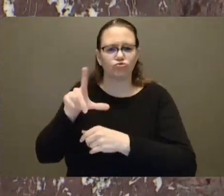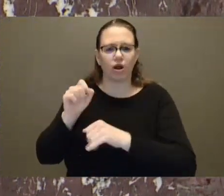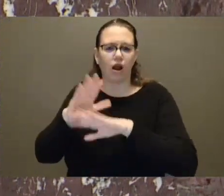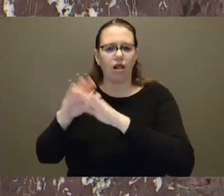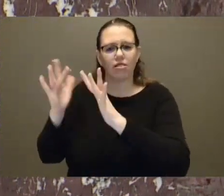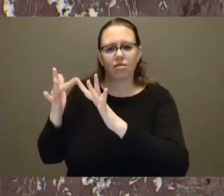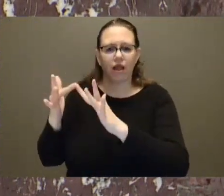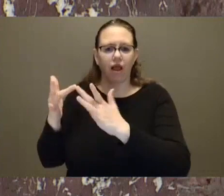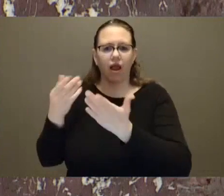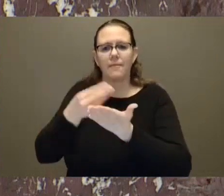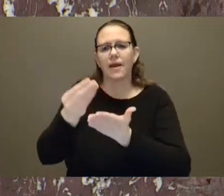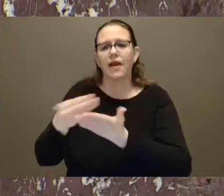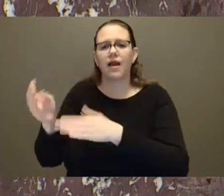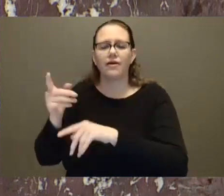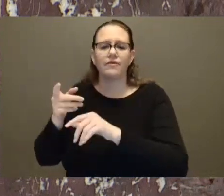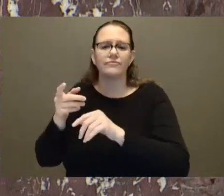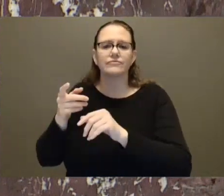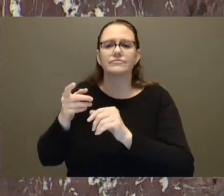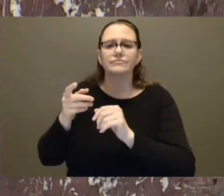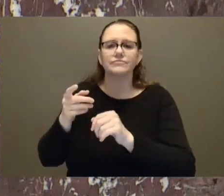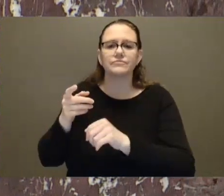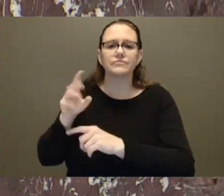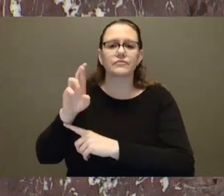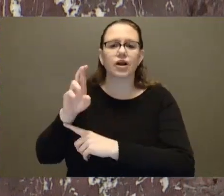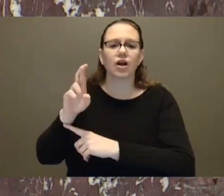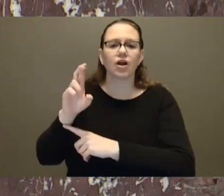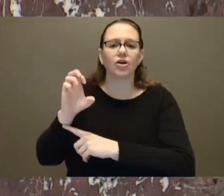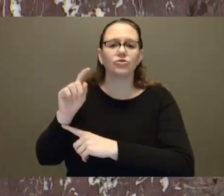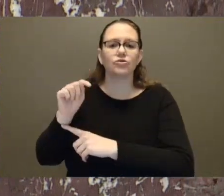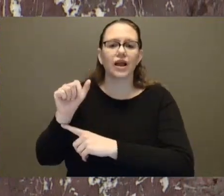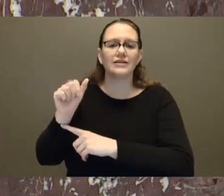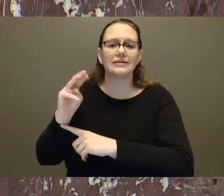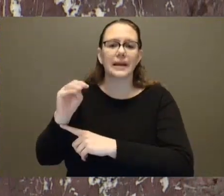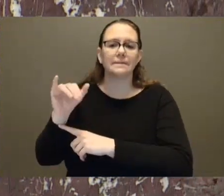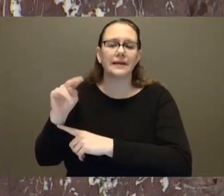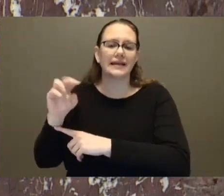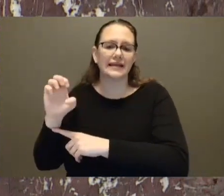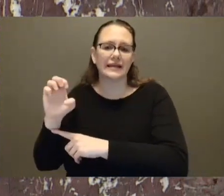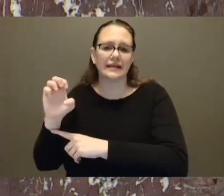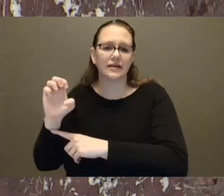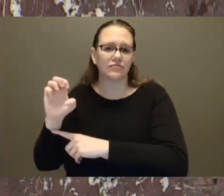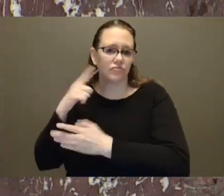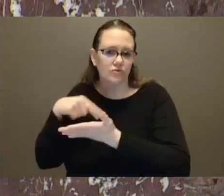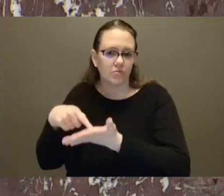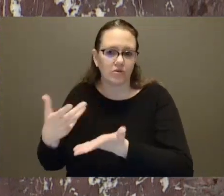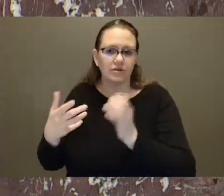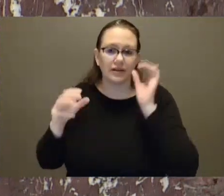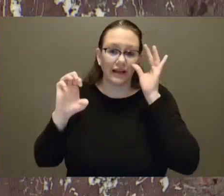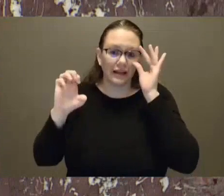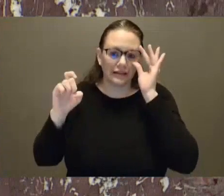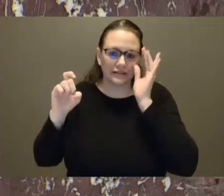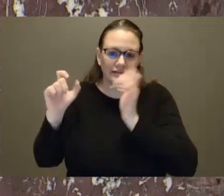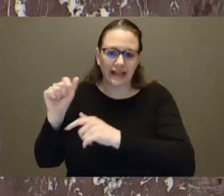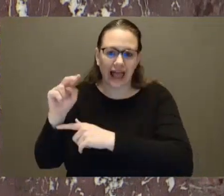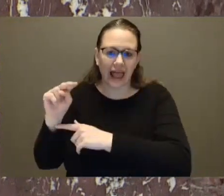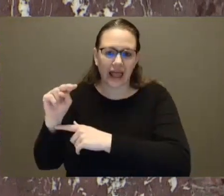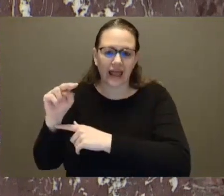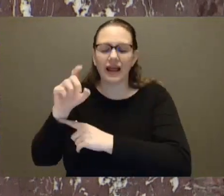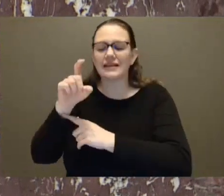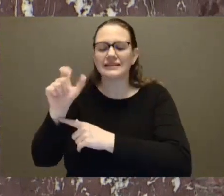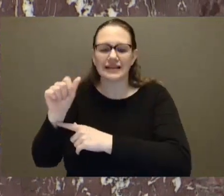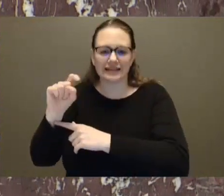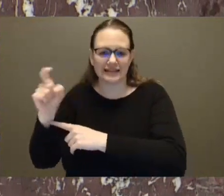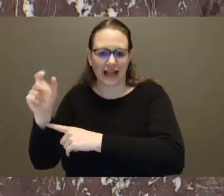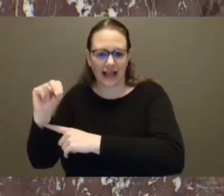pressed Xanax tablets and cocaine off-the-brick Superman, each with glossy photos and